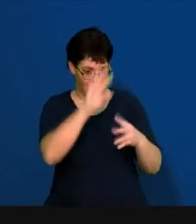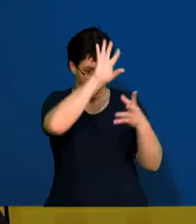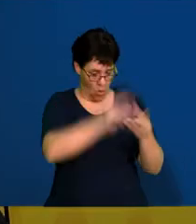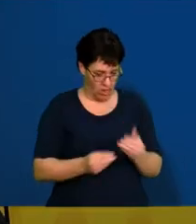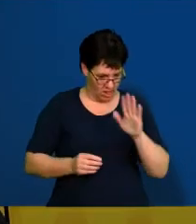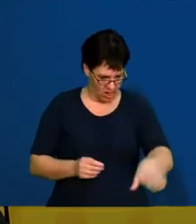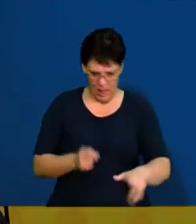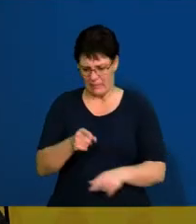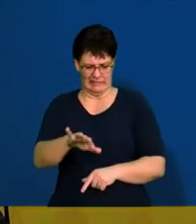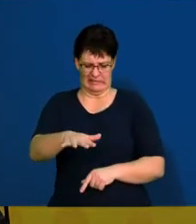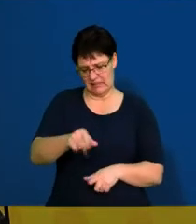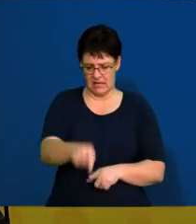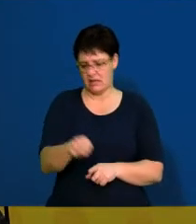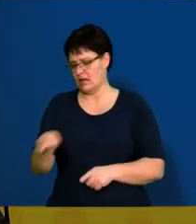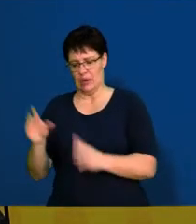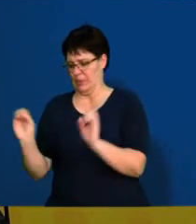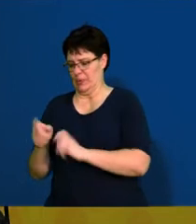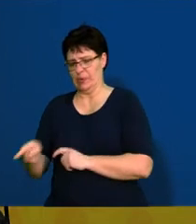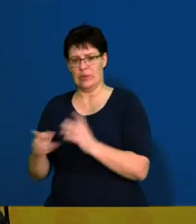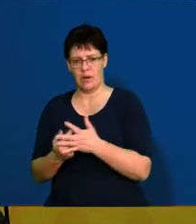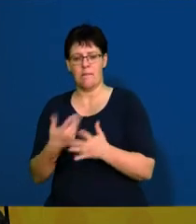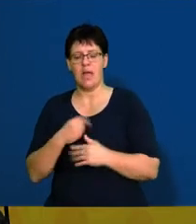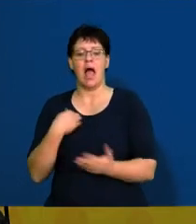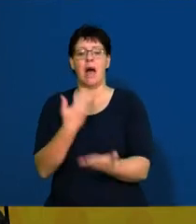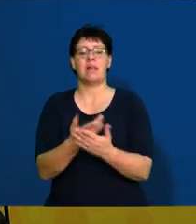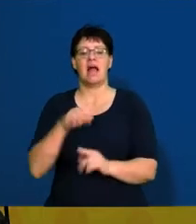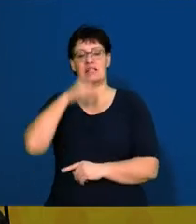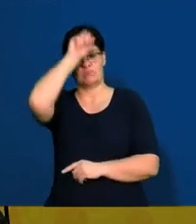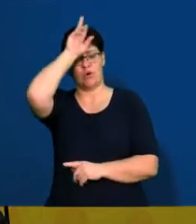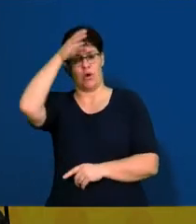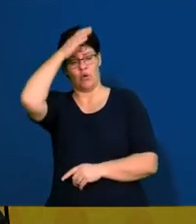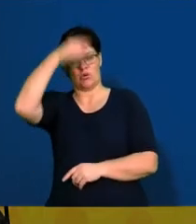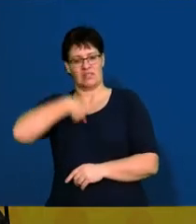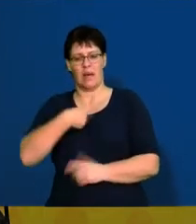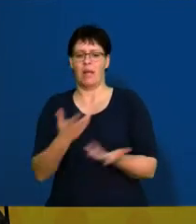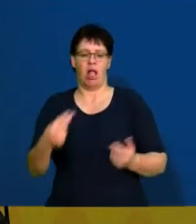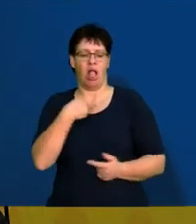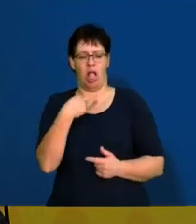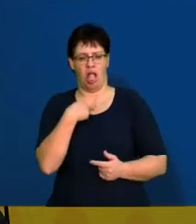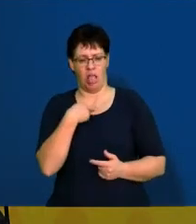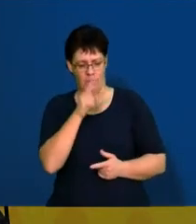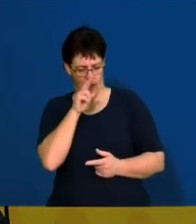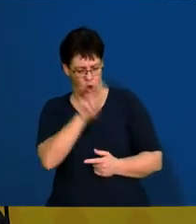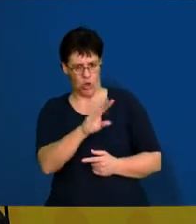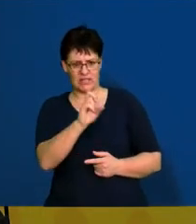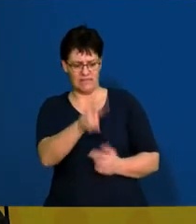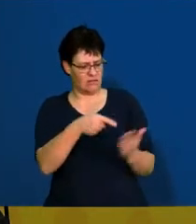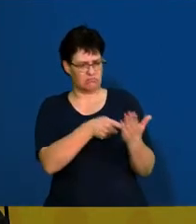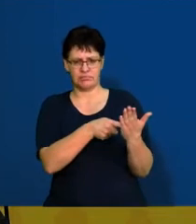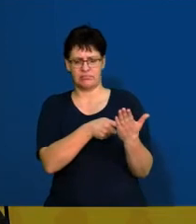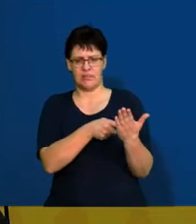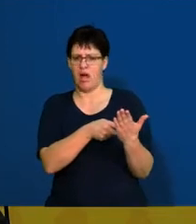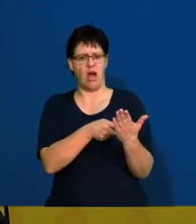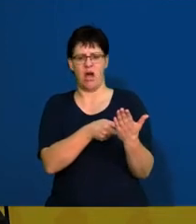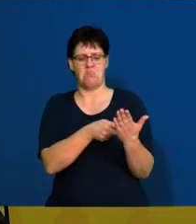So, I might want to apply to be the next Springbok coach. Unfortunately, when they look at my